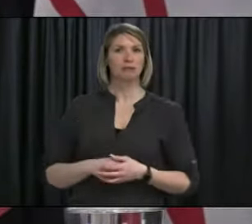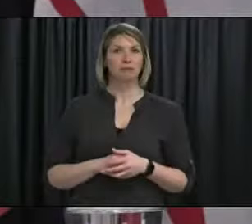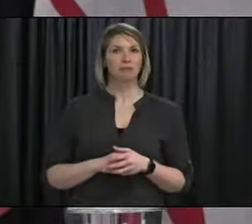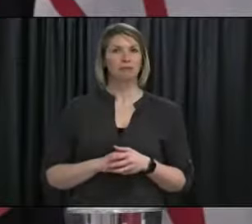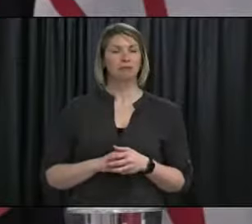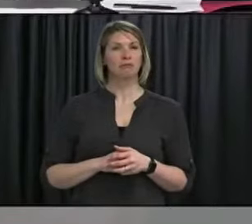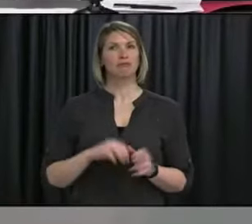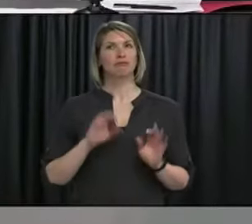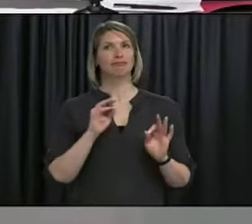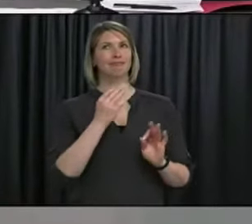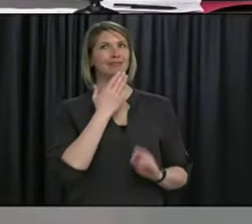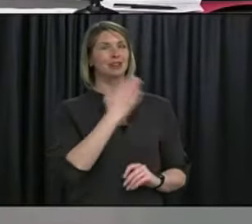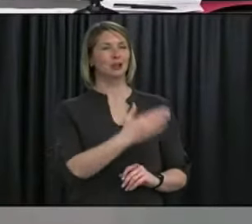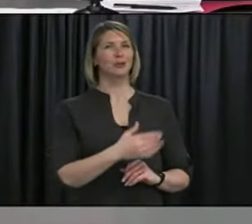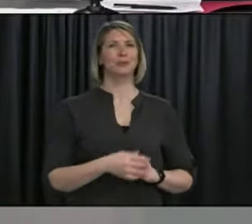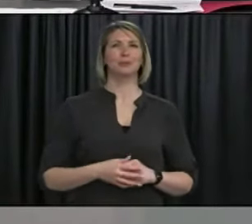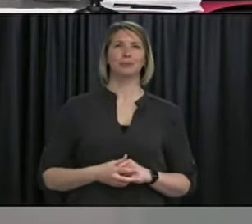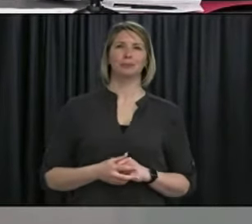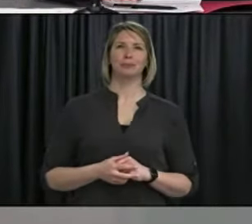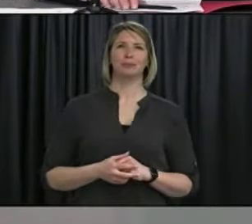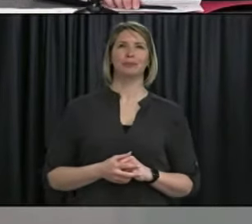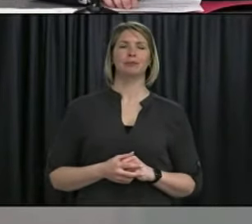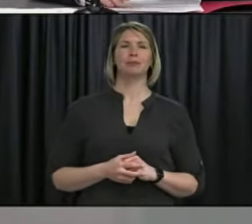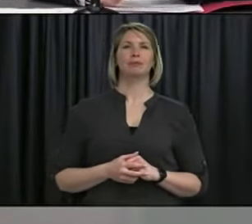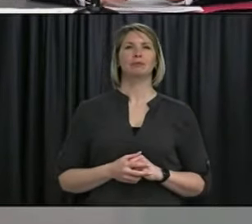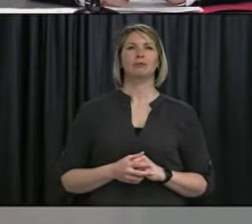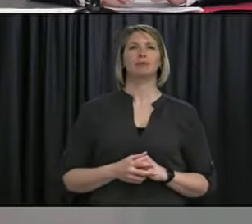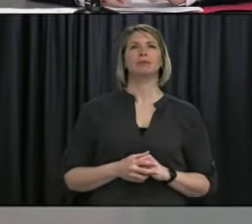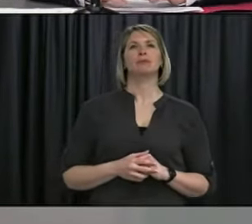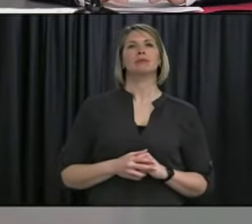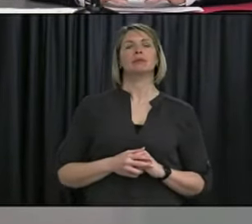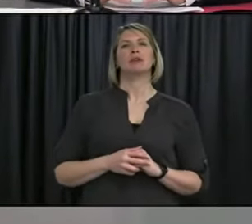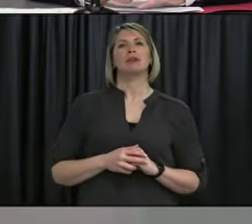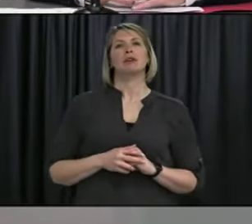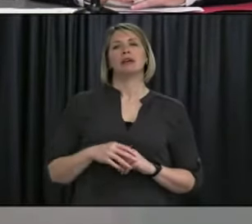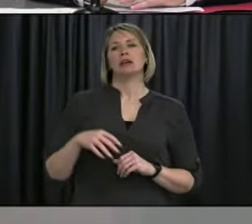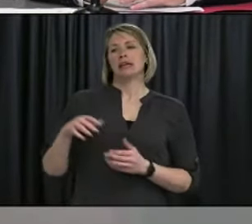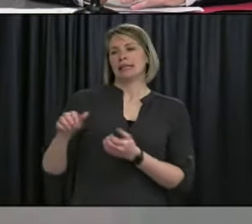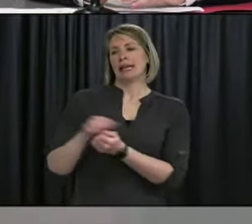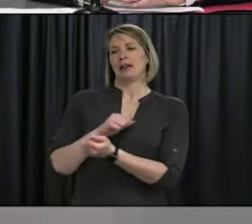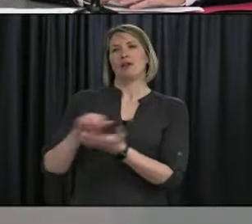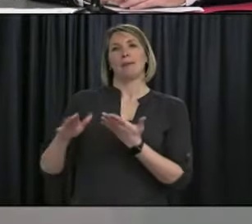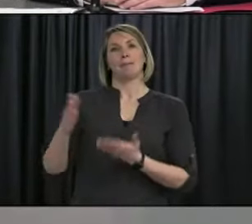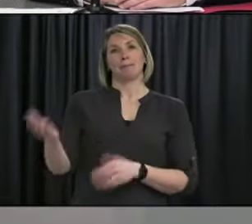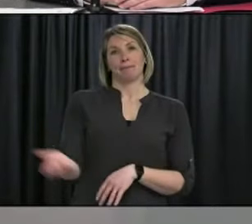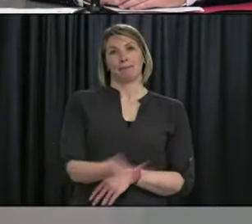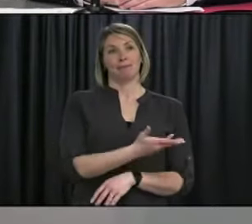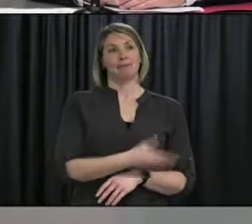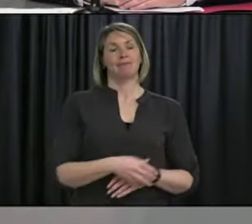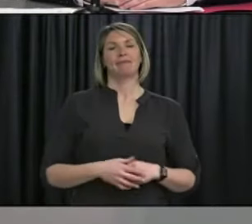Thank you. Our next questions are from Peter Jackson with the telegram. Please go ahead.